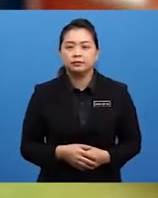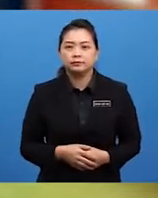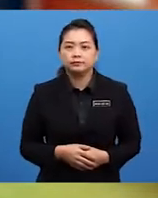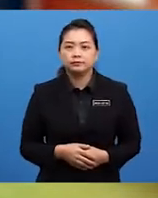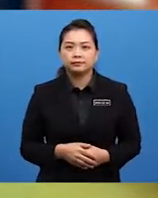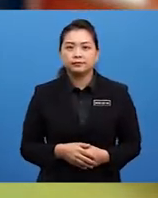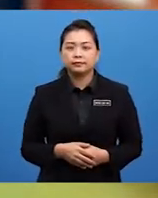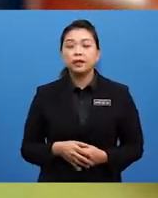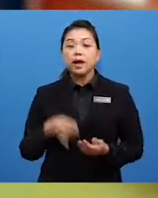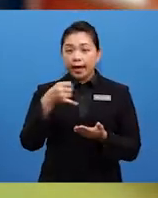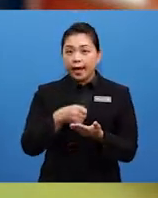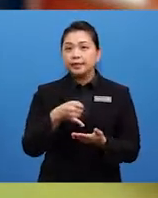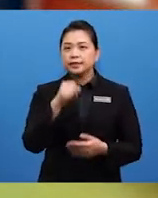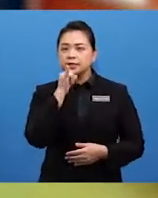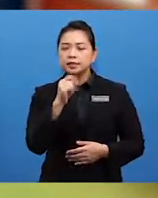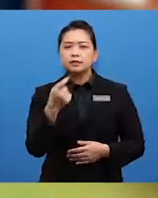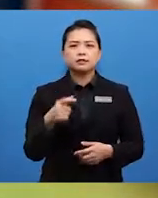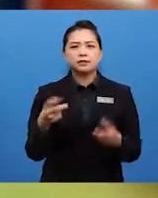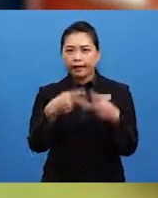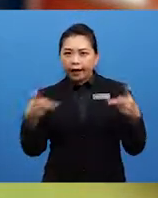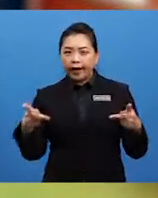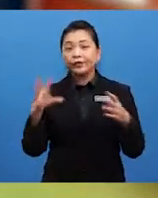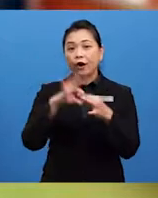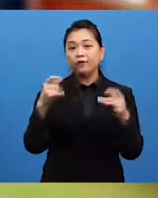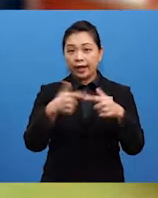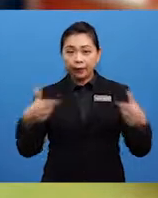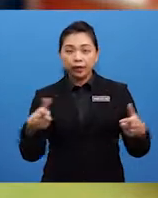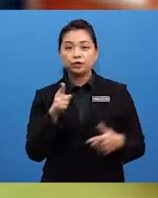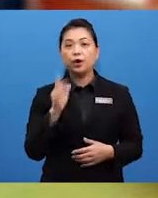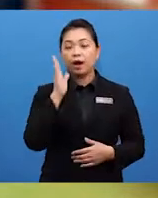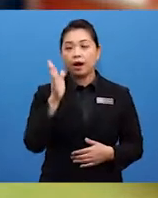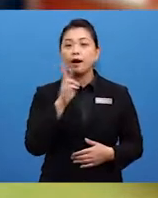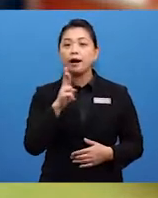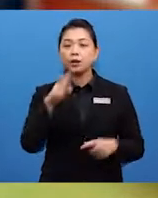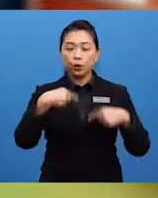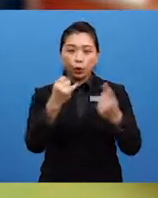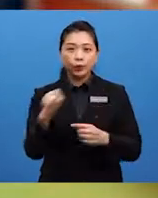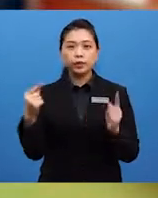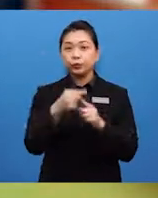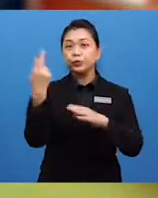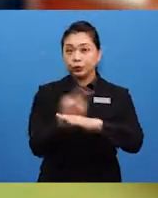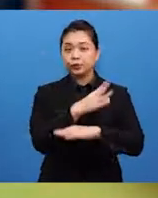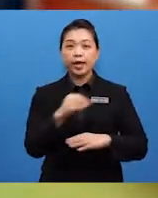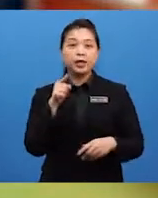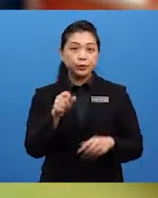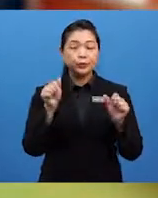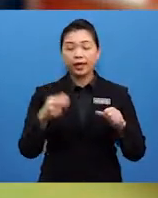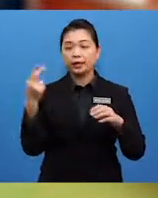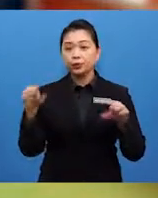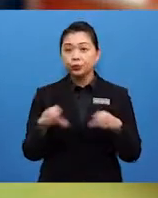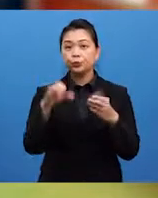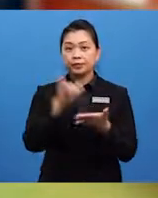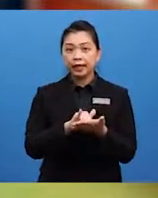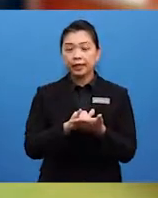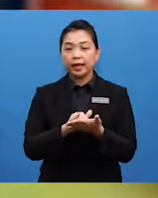It is the kind of language you are going to use in it, and you can do that by using